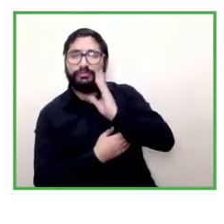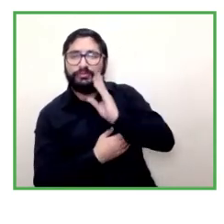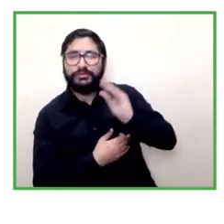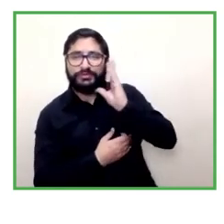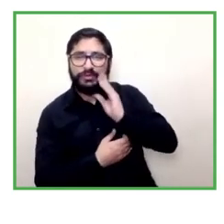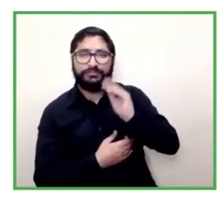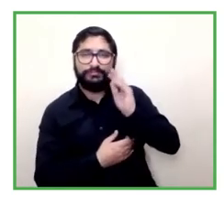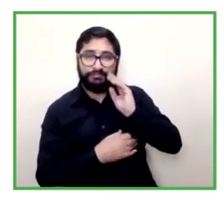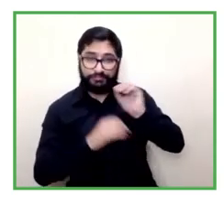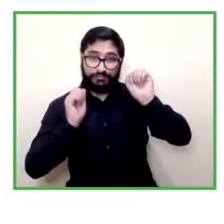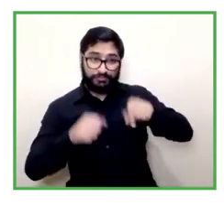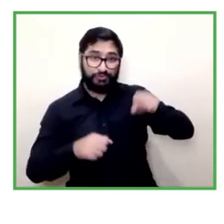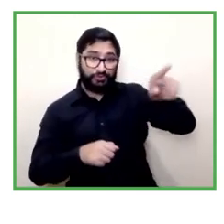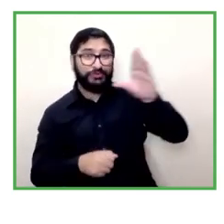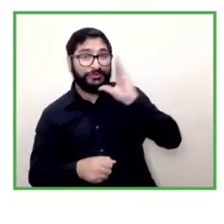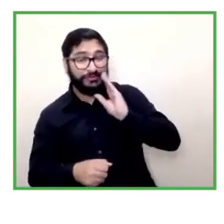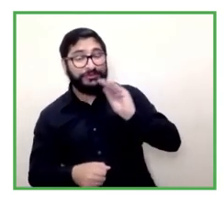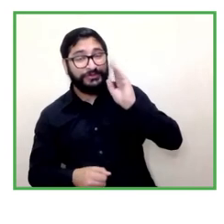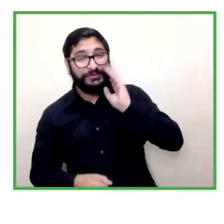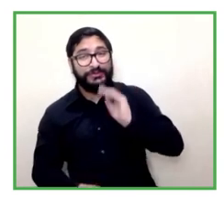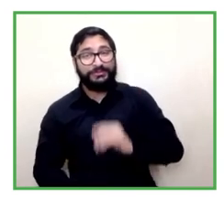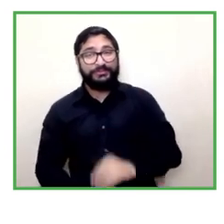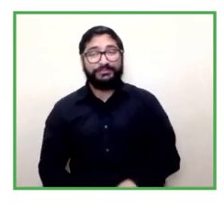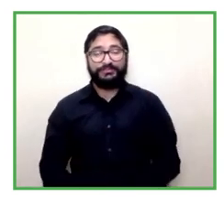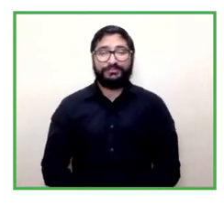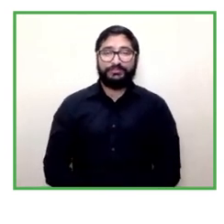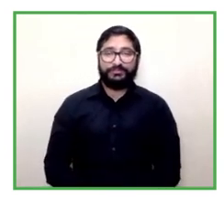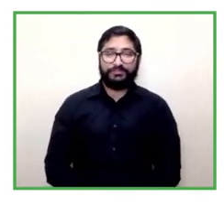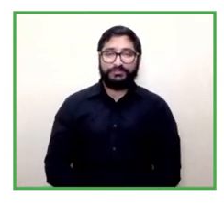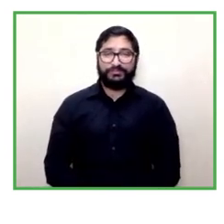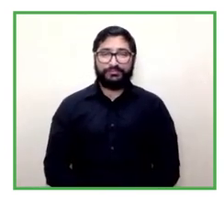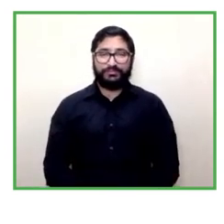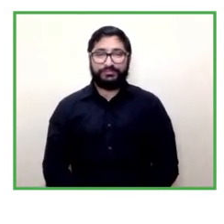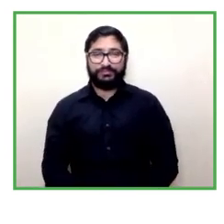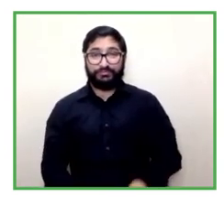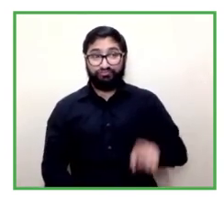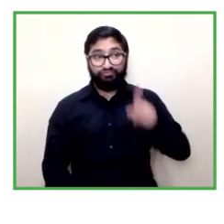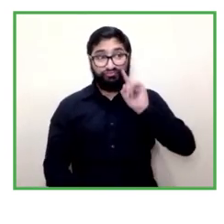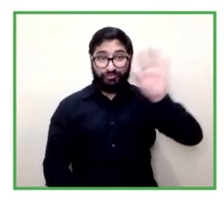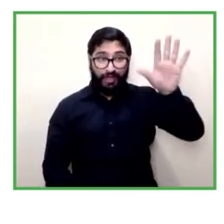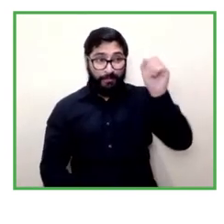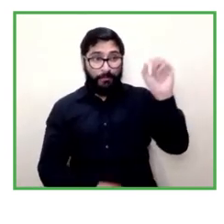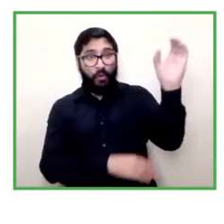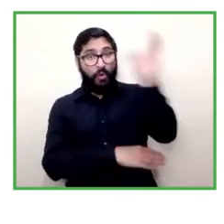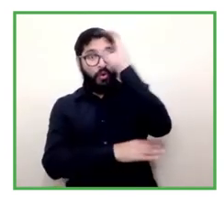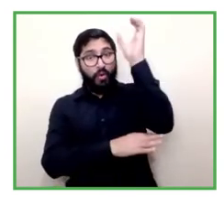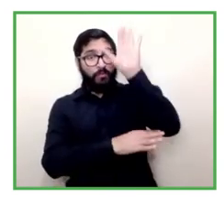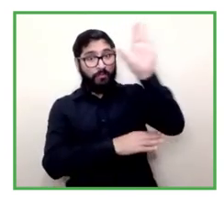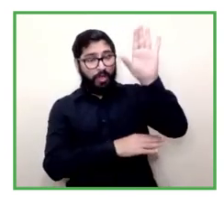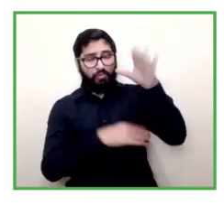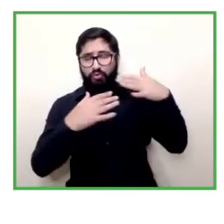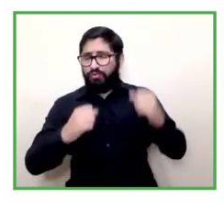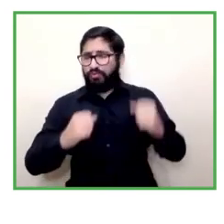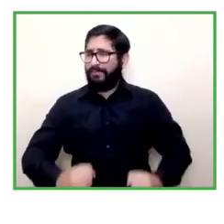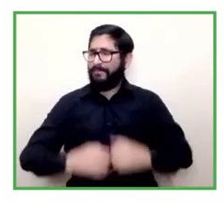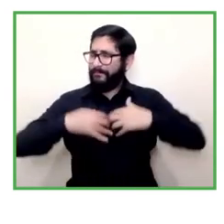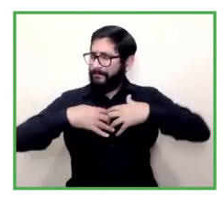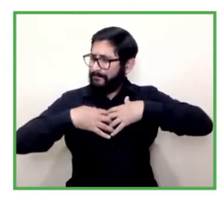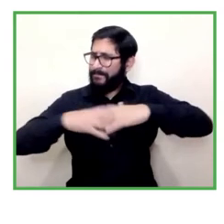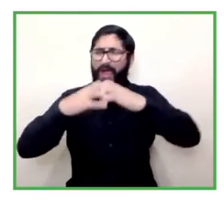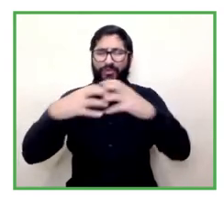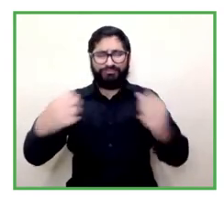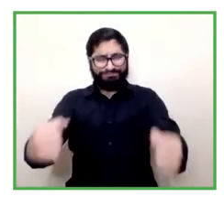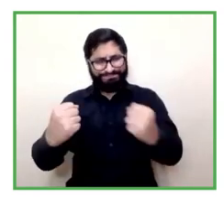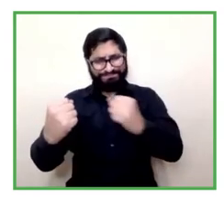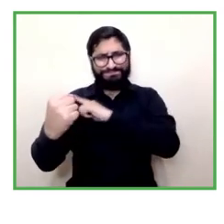in this experience because senna has a very powerful system a